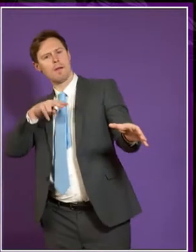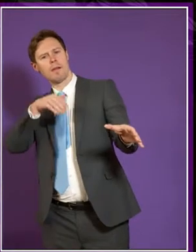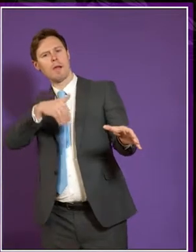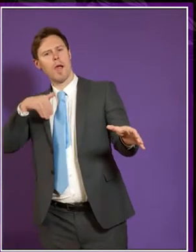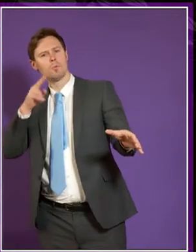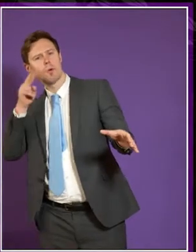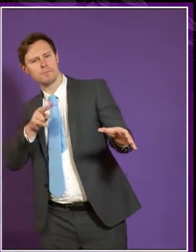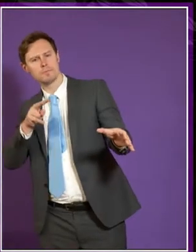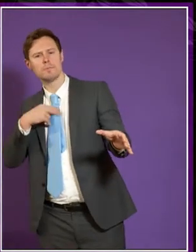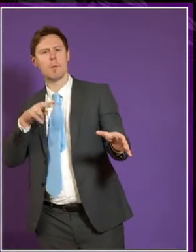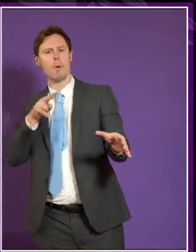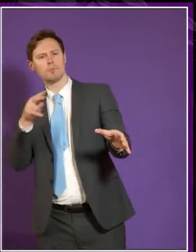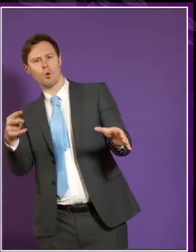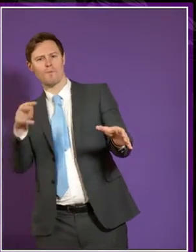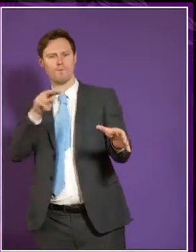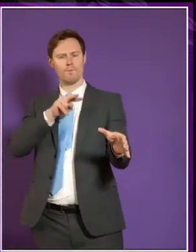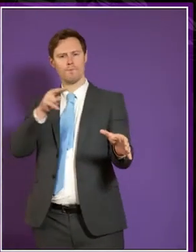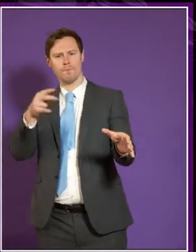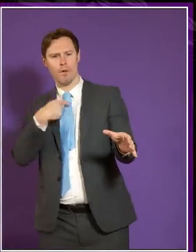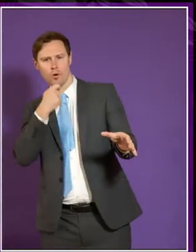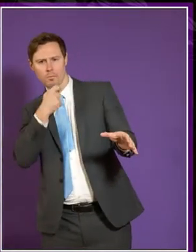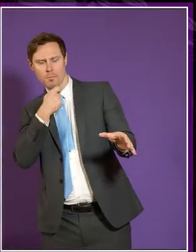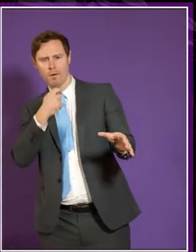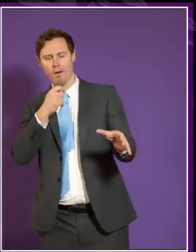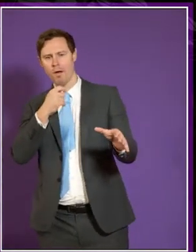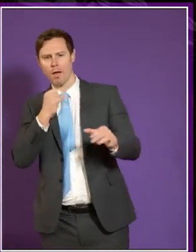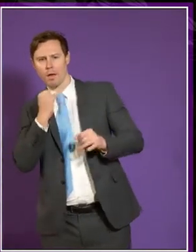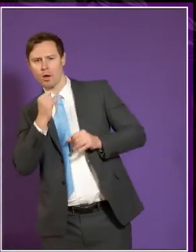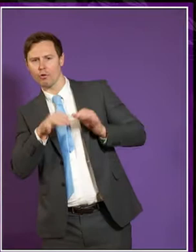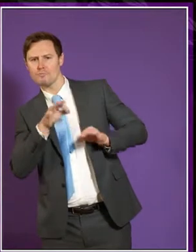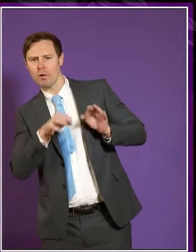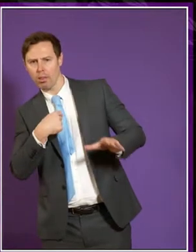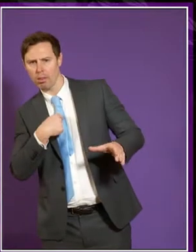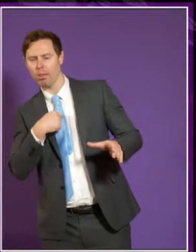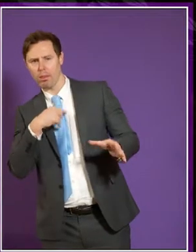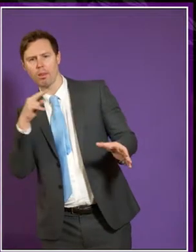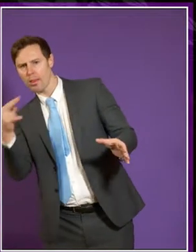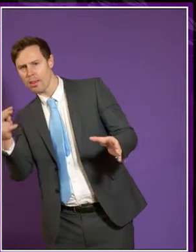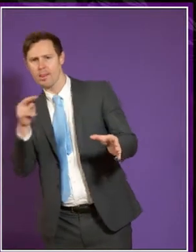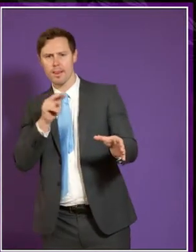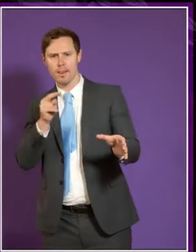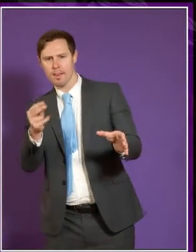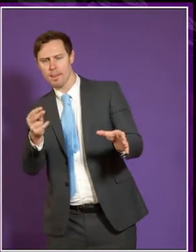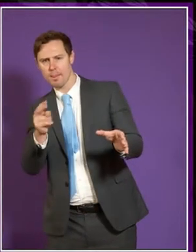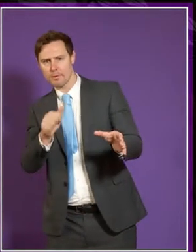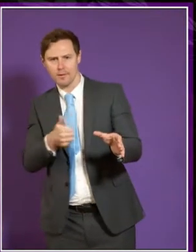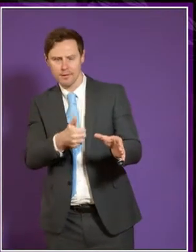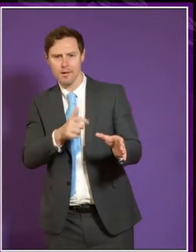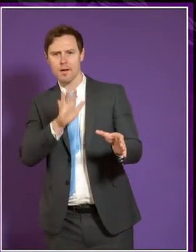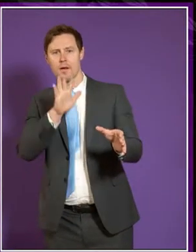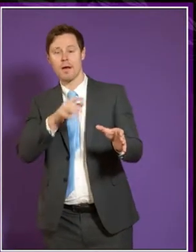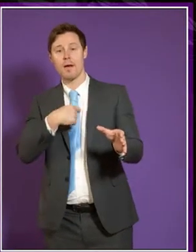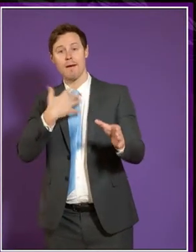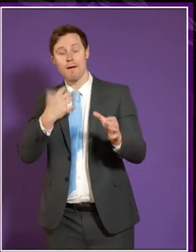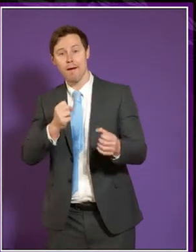I'm an observer of it, a commentator, a critical friend, all those things. I don't have any